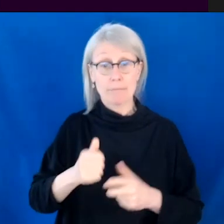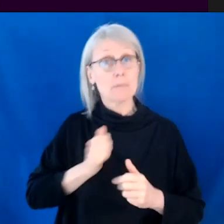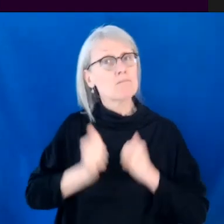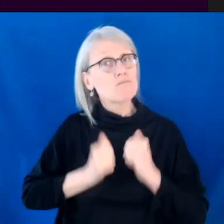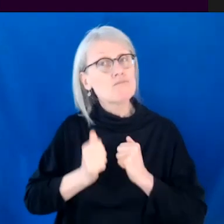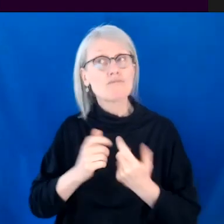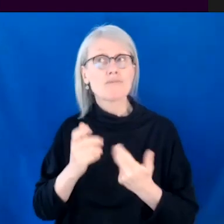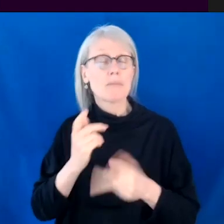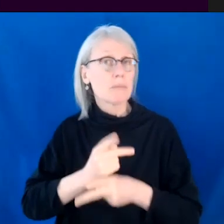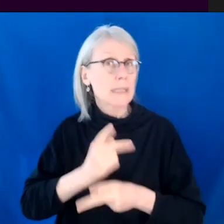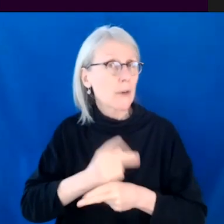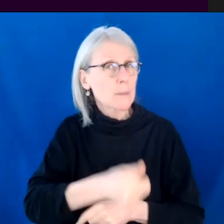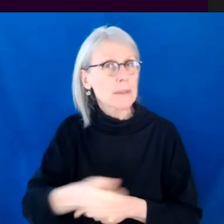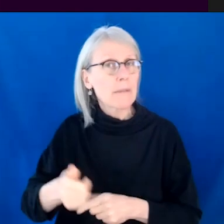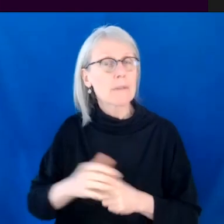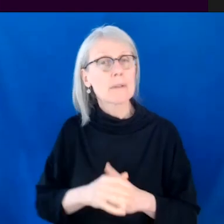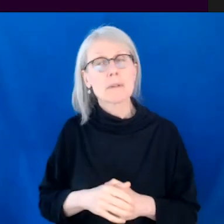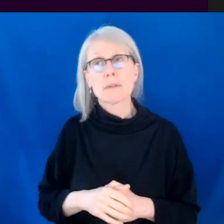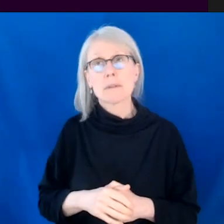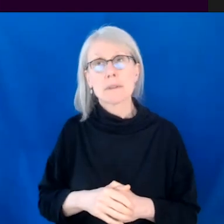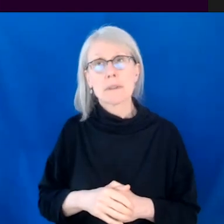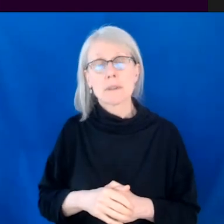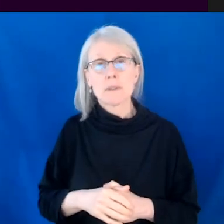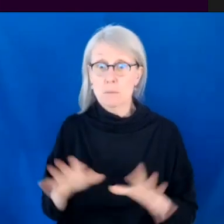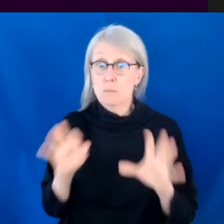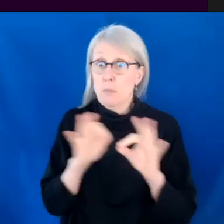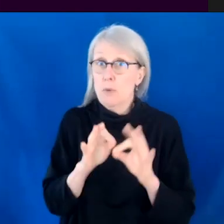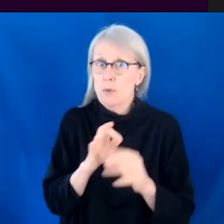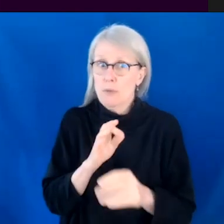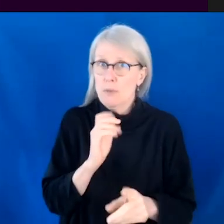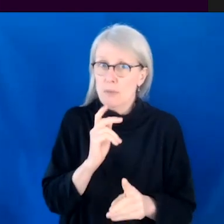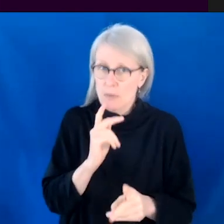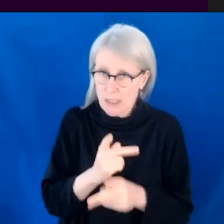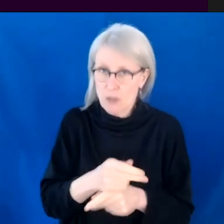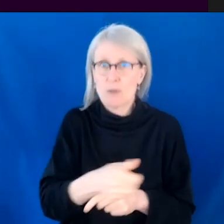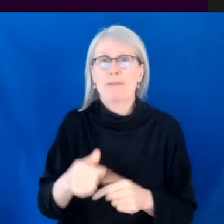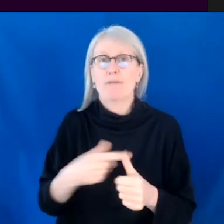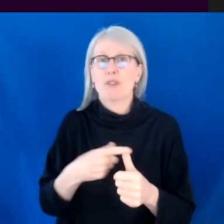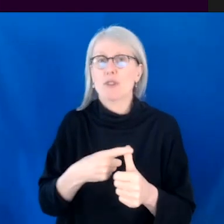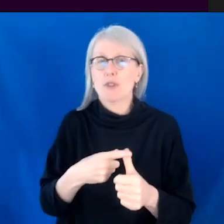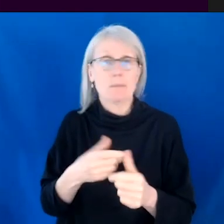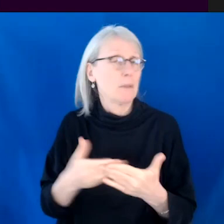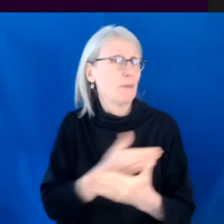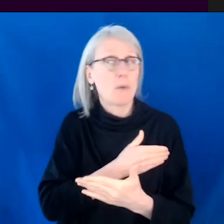you need to do, you need to make sure that you are taking care of yourself as a human being, I think before, as a, as